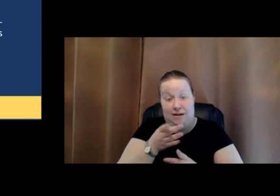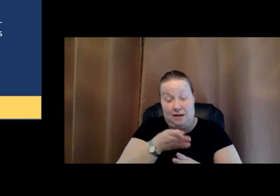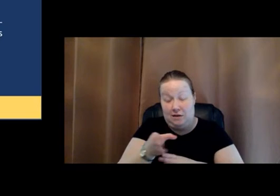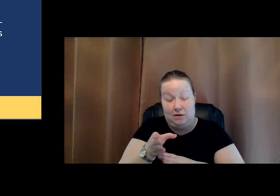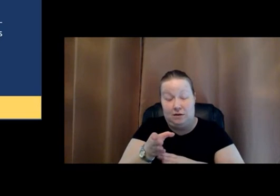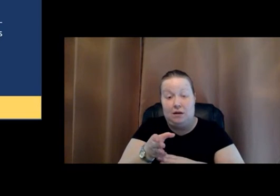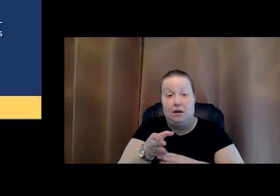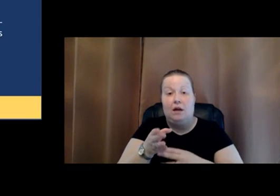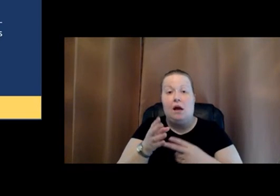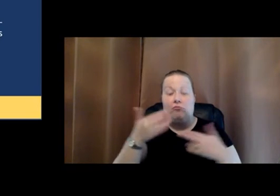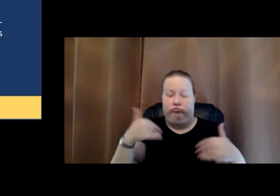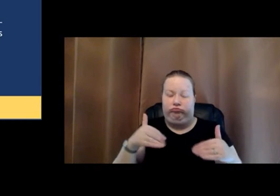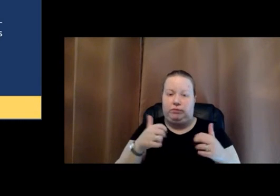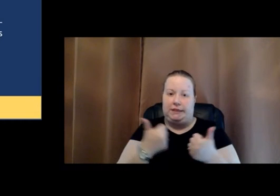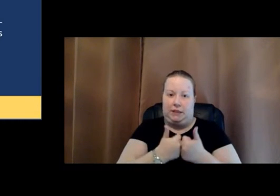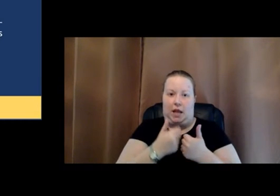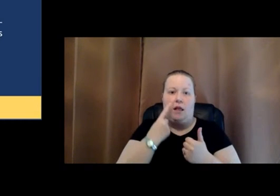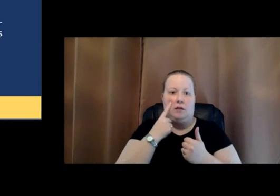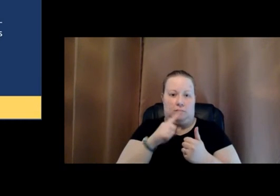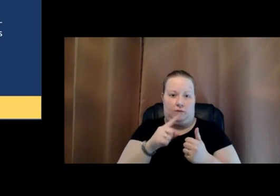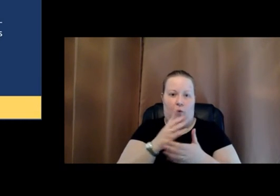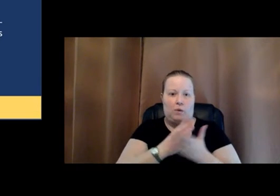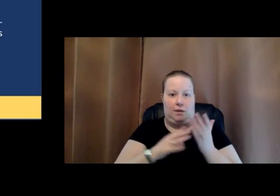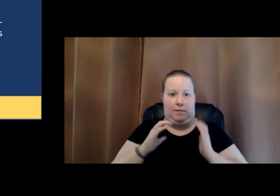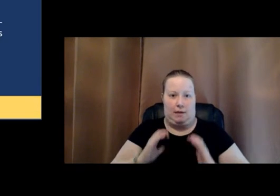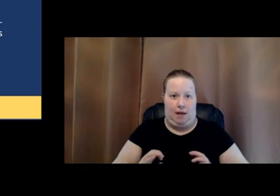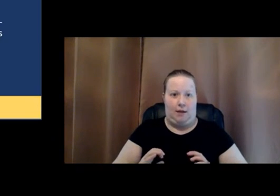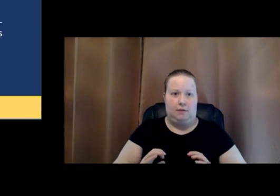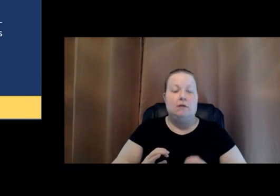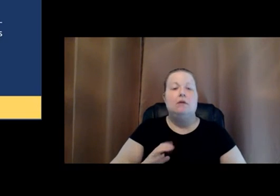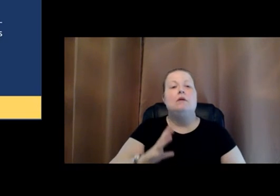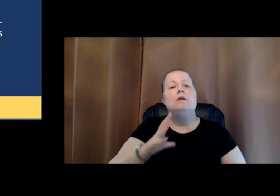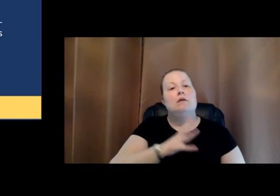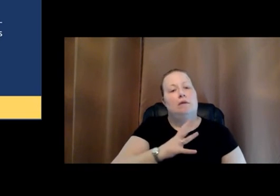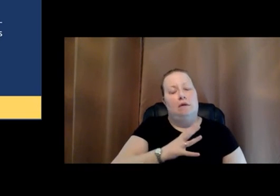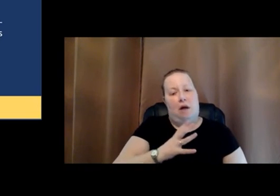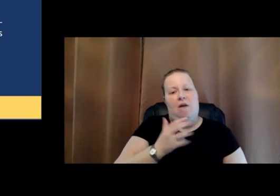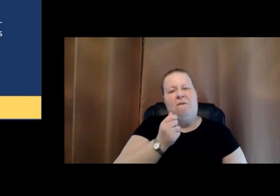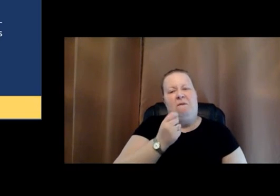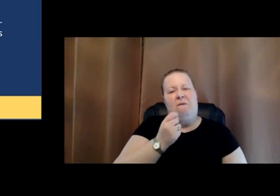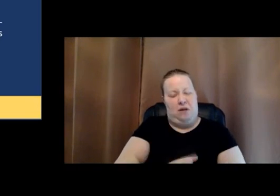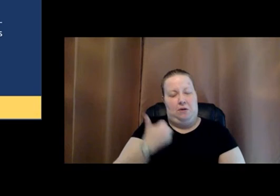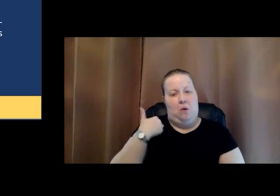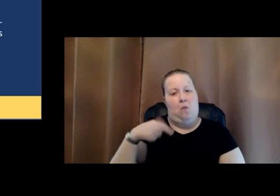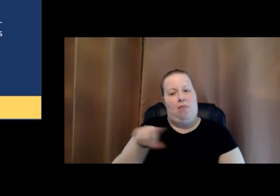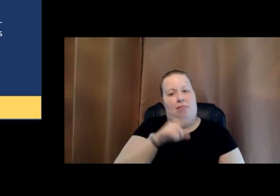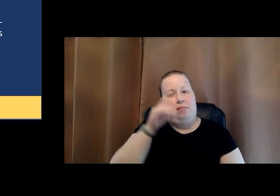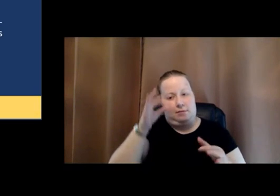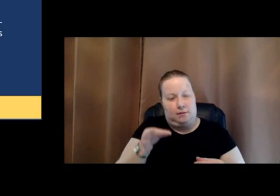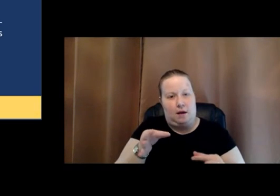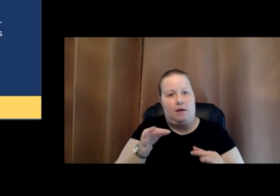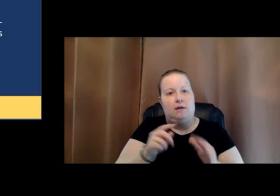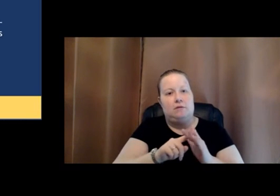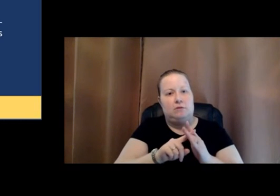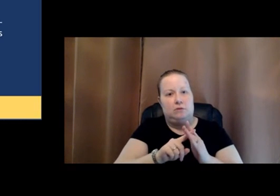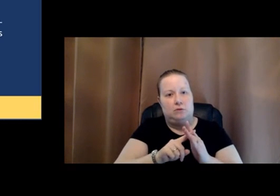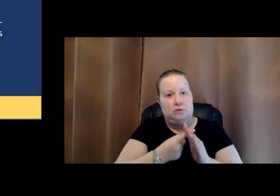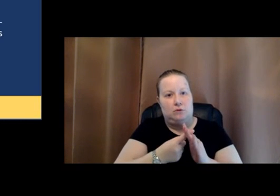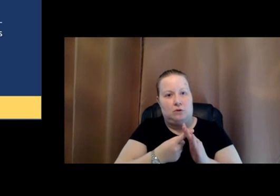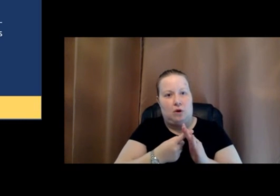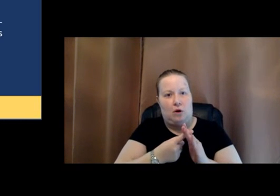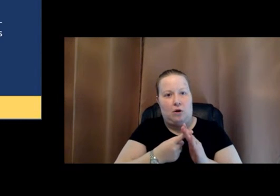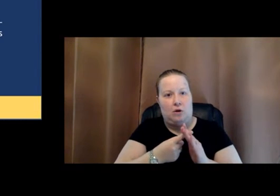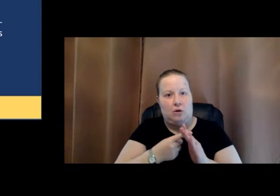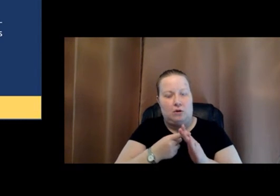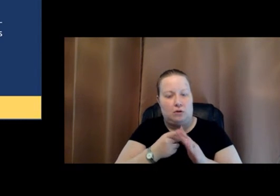some of the clients that Correlation One works with. And so they decided a few years ago to start. They're efforts